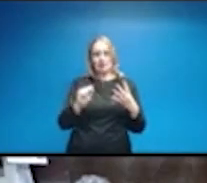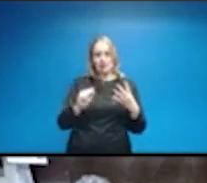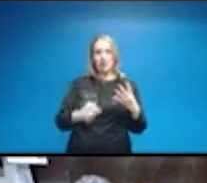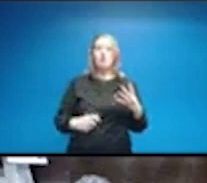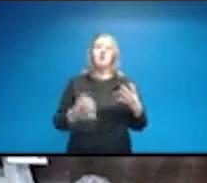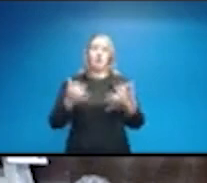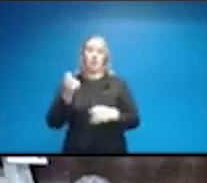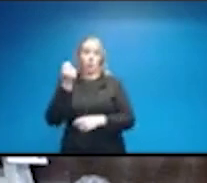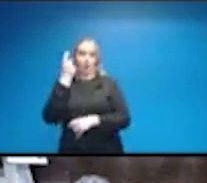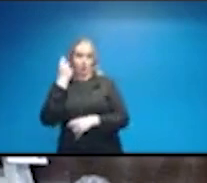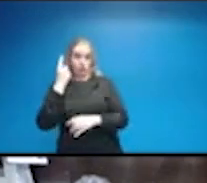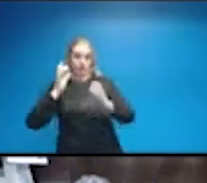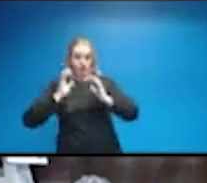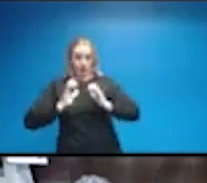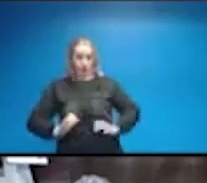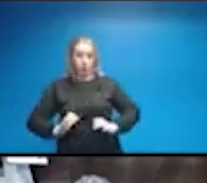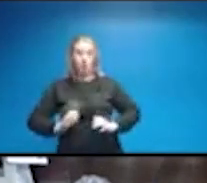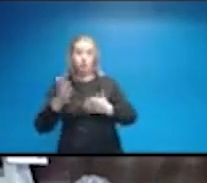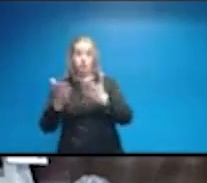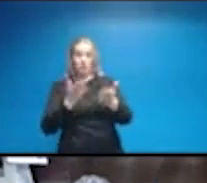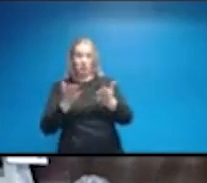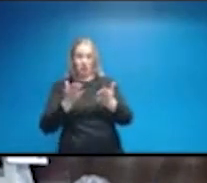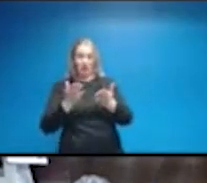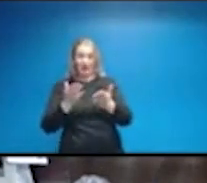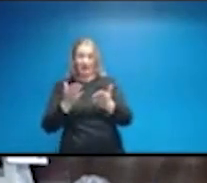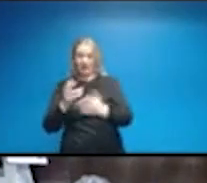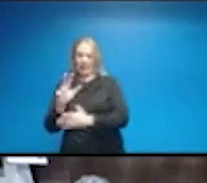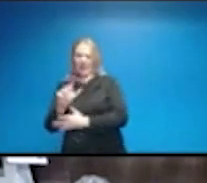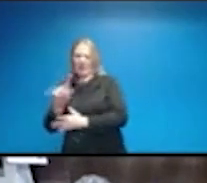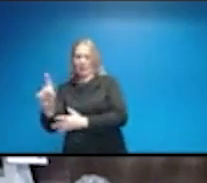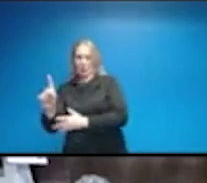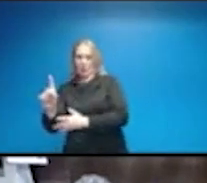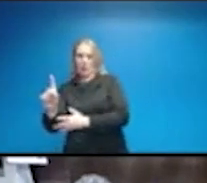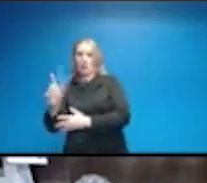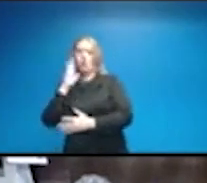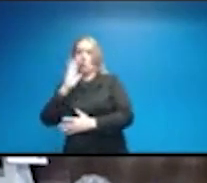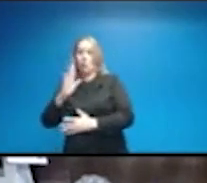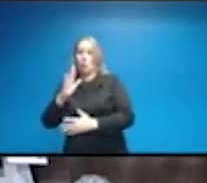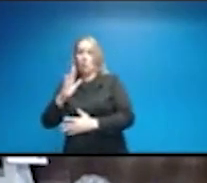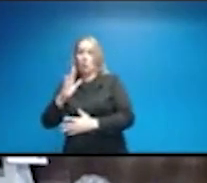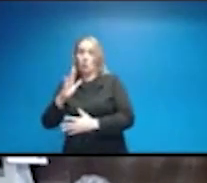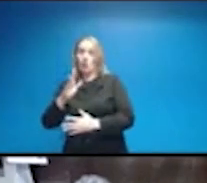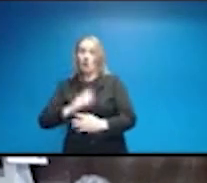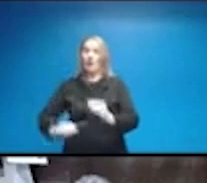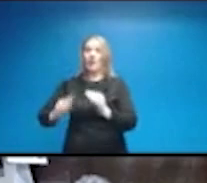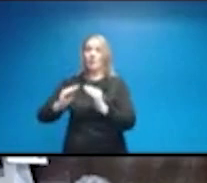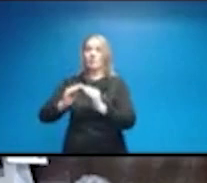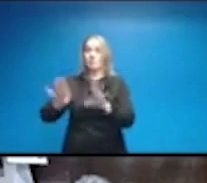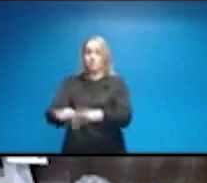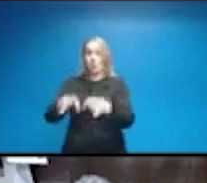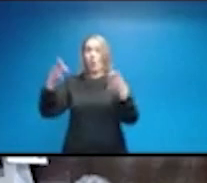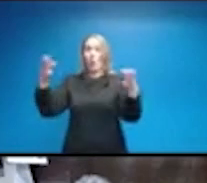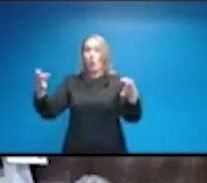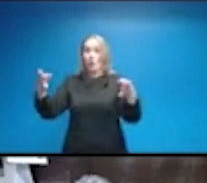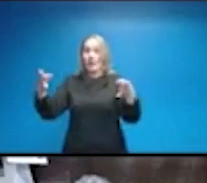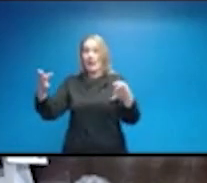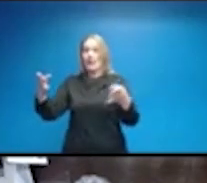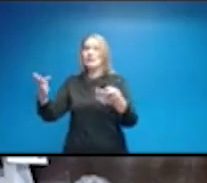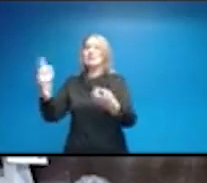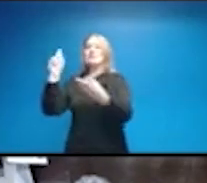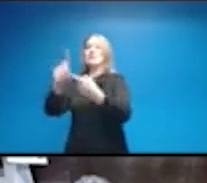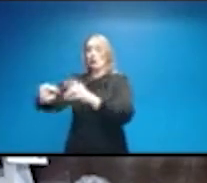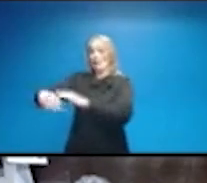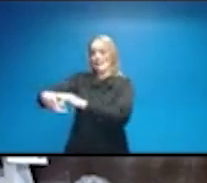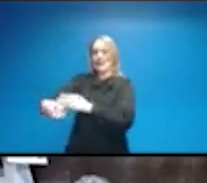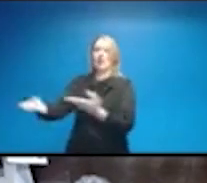division or 311 will extend their hours today till midnight, and they